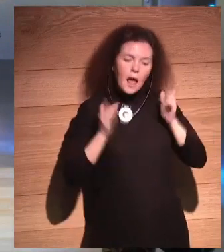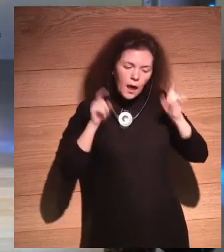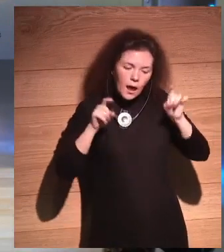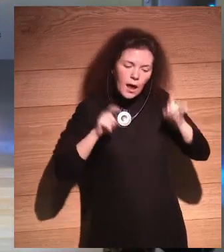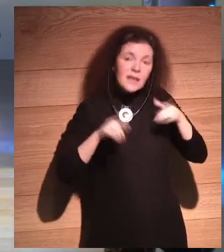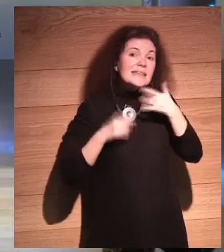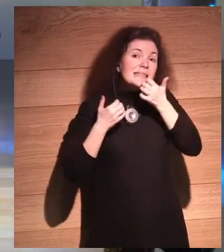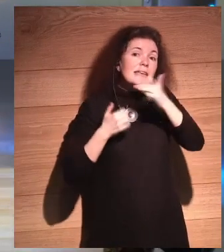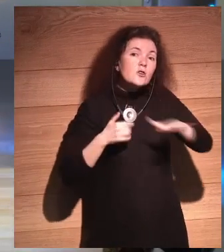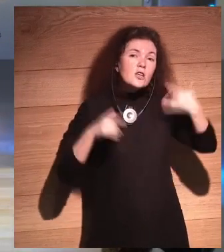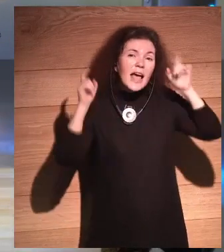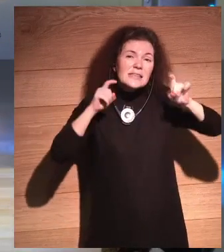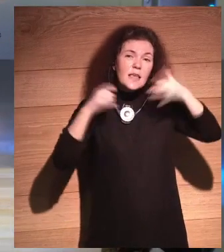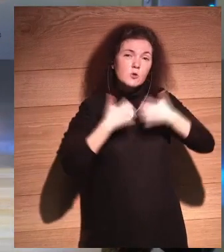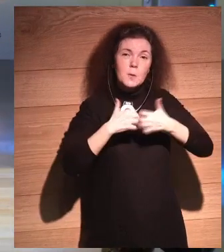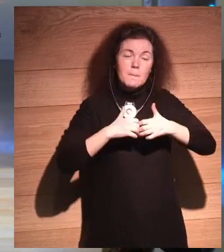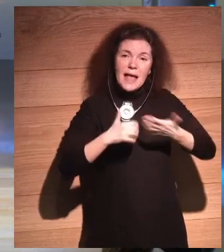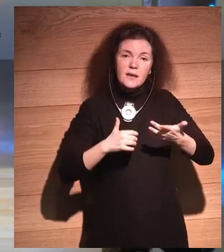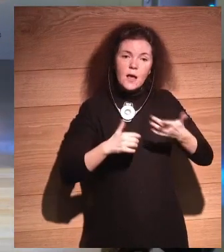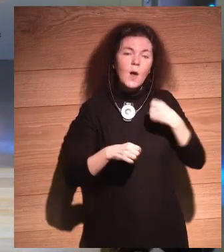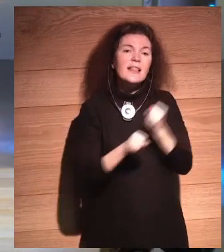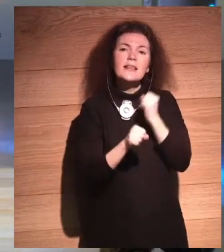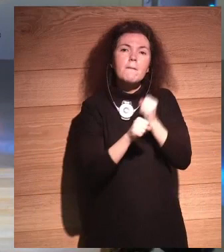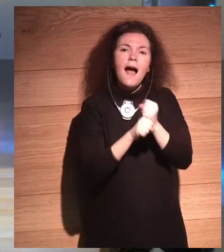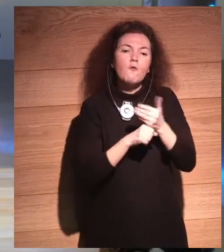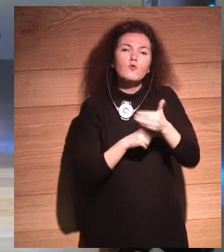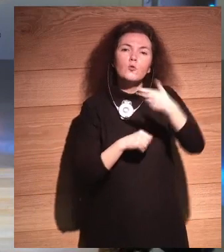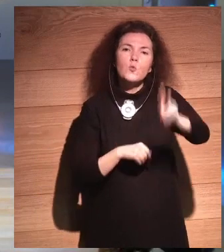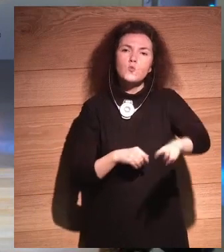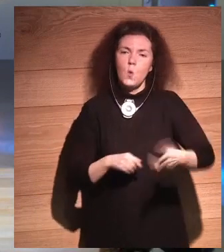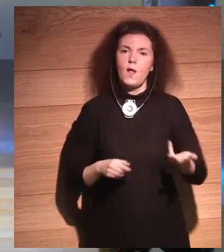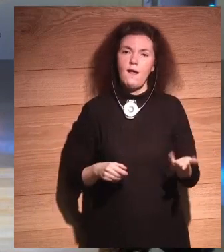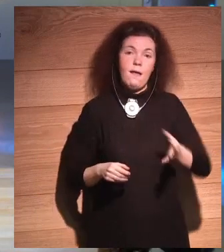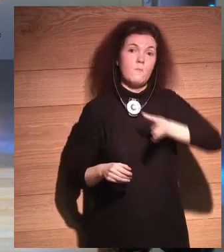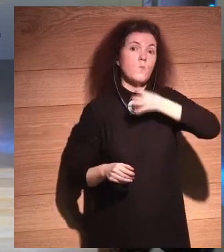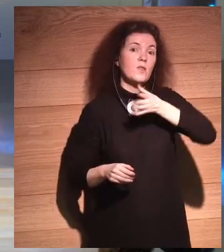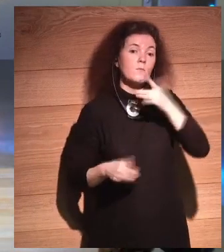they will never have a job in their lives. Because machines are no longer stupid.